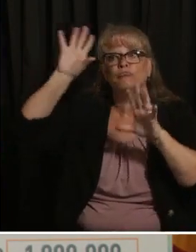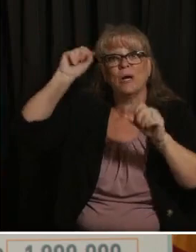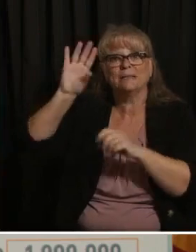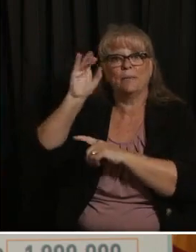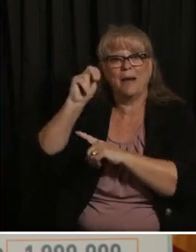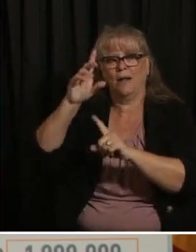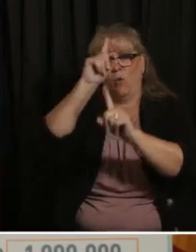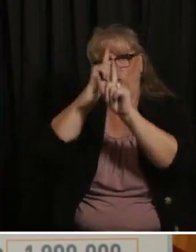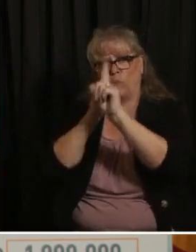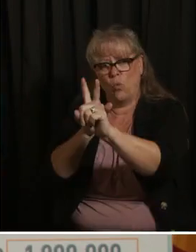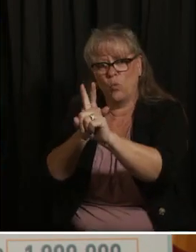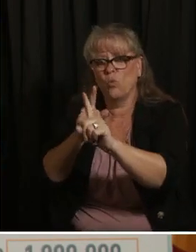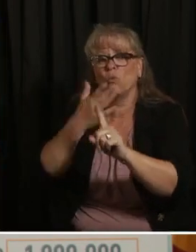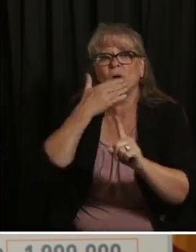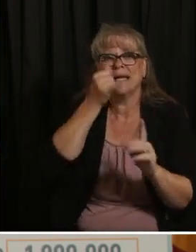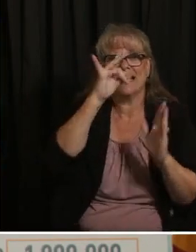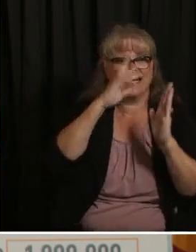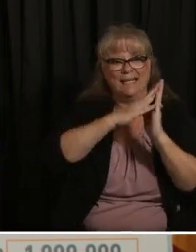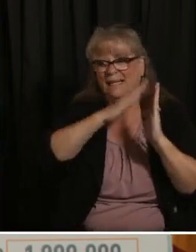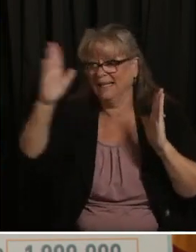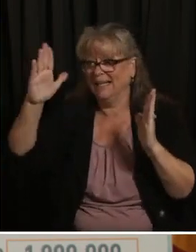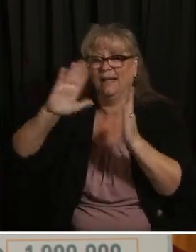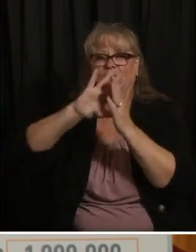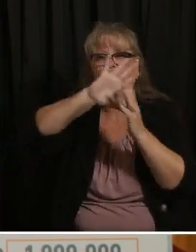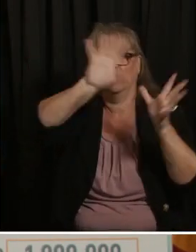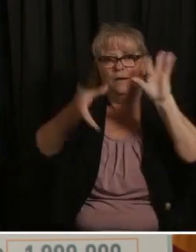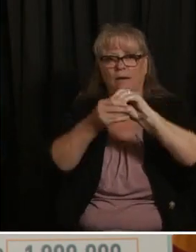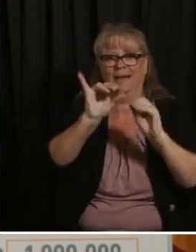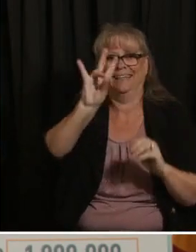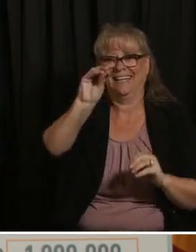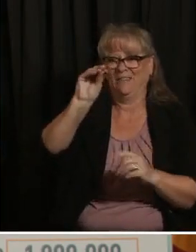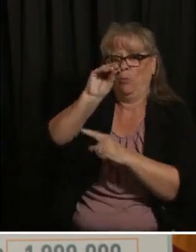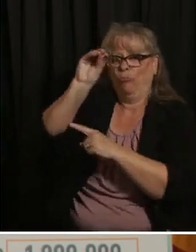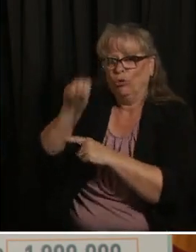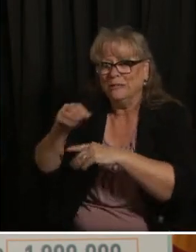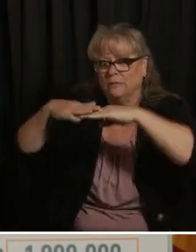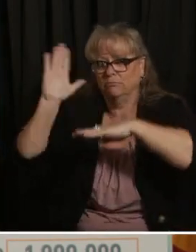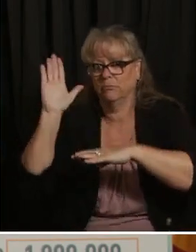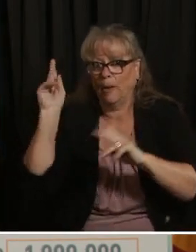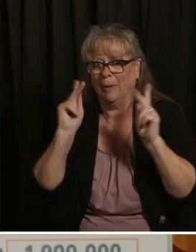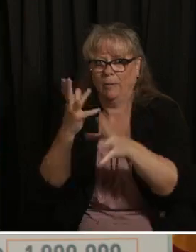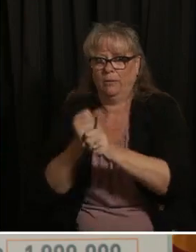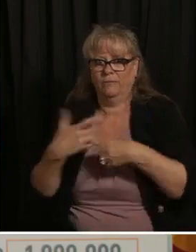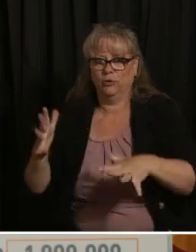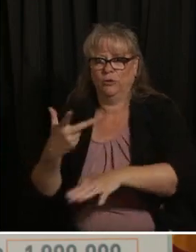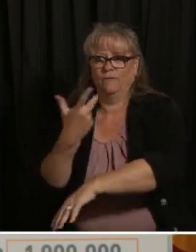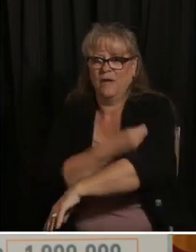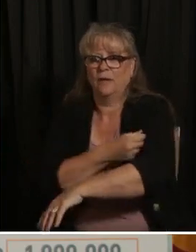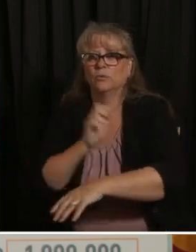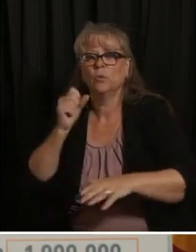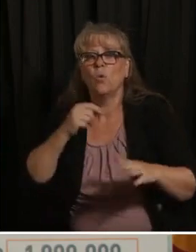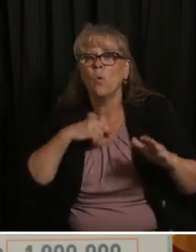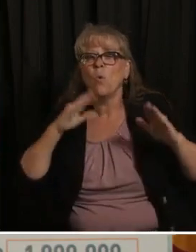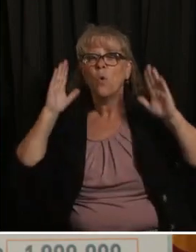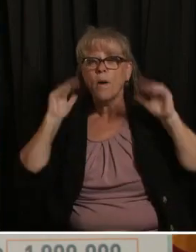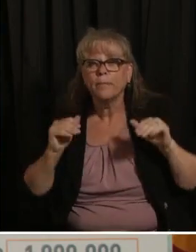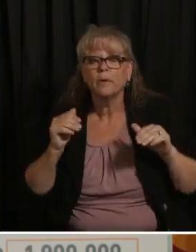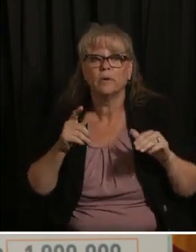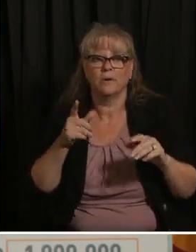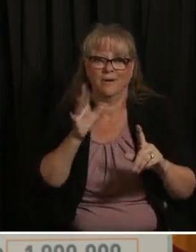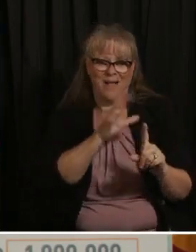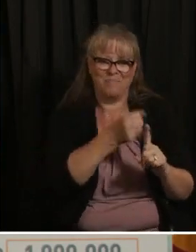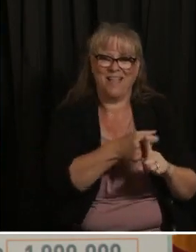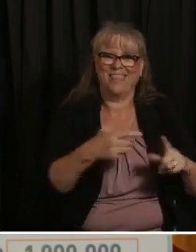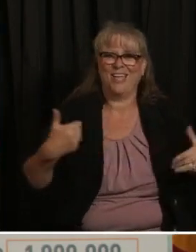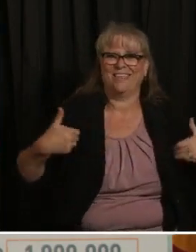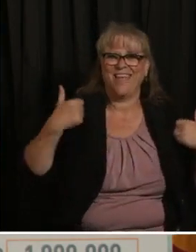by july 1st with at least their first dose but beyond that we're hoping to make significant progress on 12 to 17 and then we have very high numbers